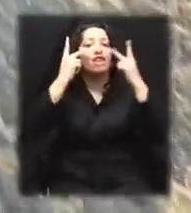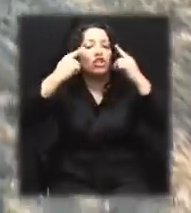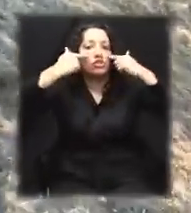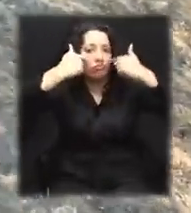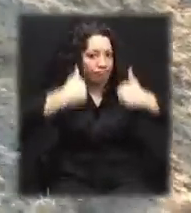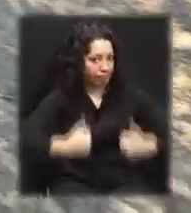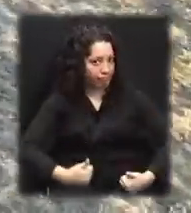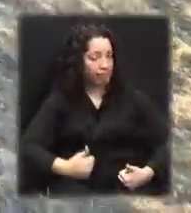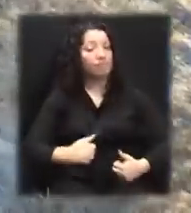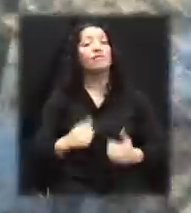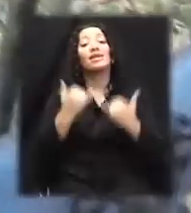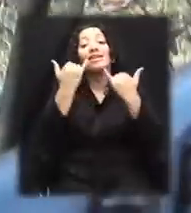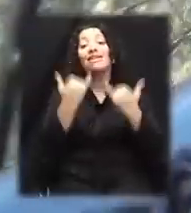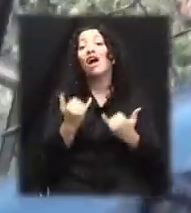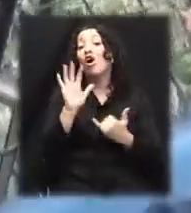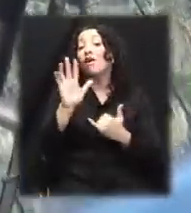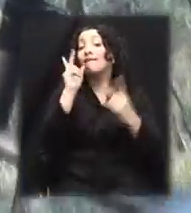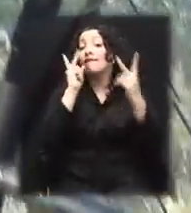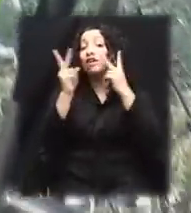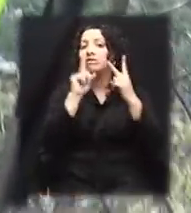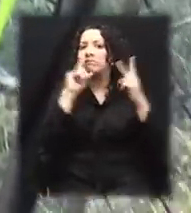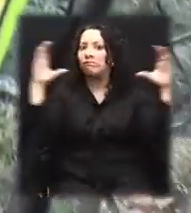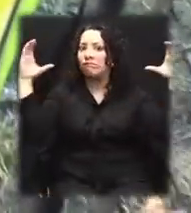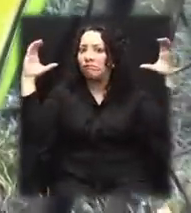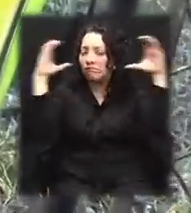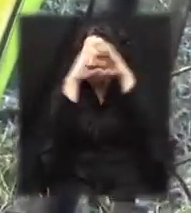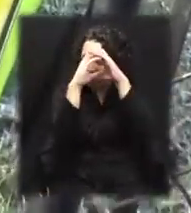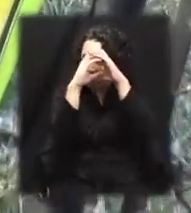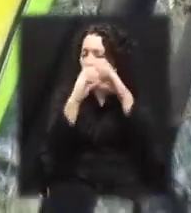Currently, she has a very narrow field of vision.